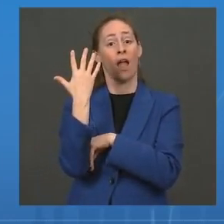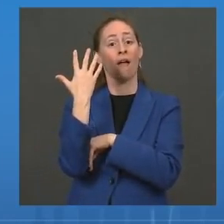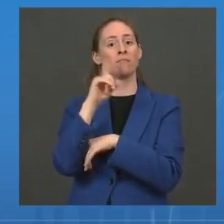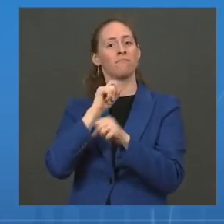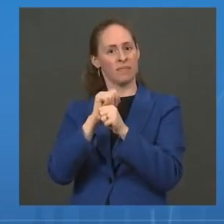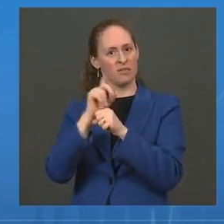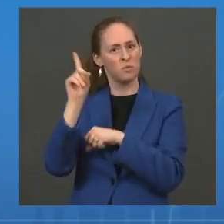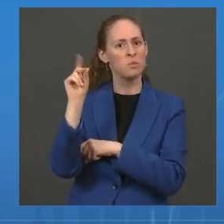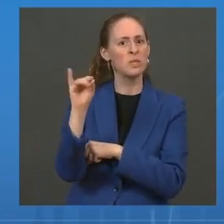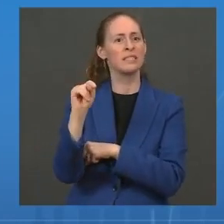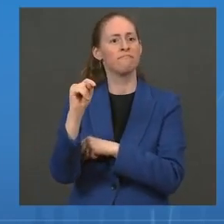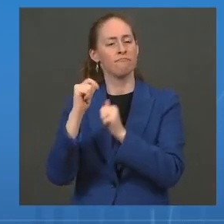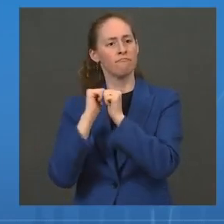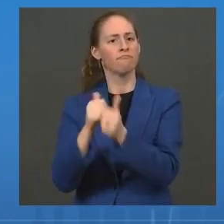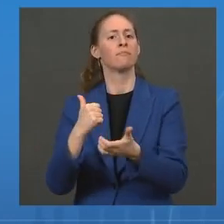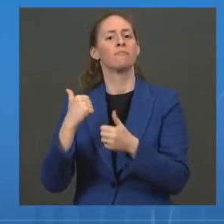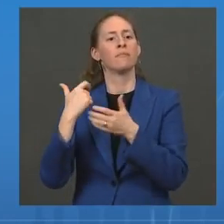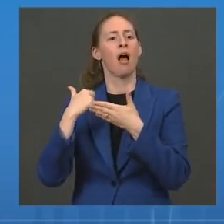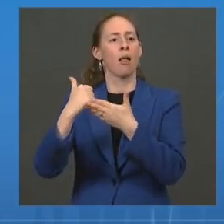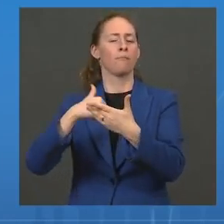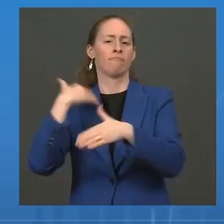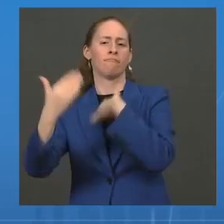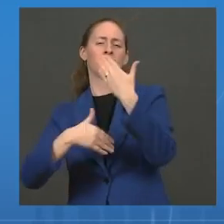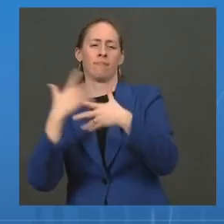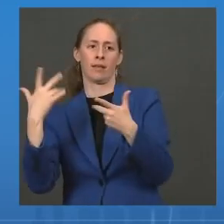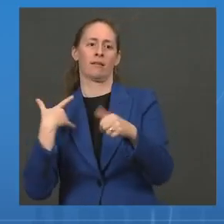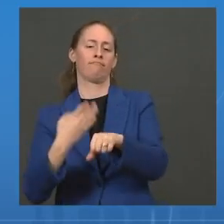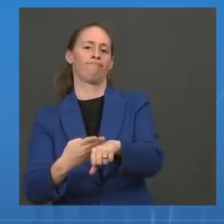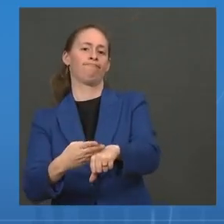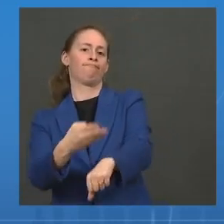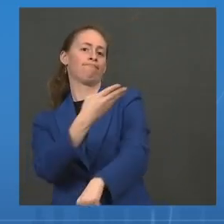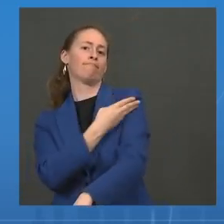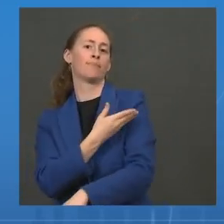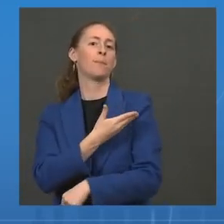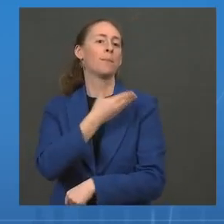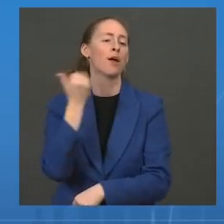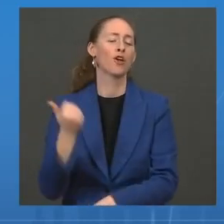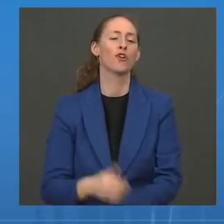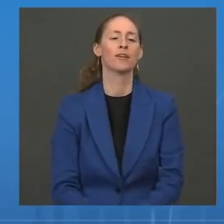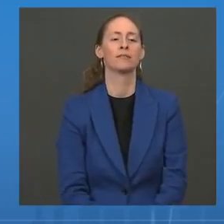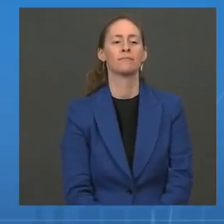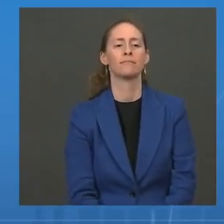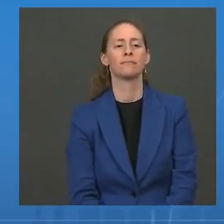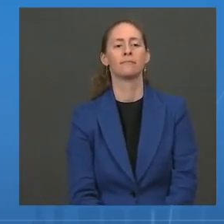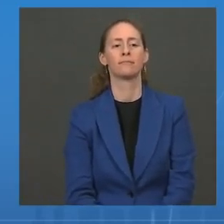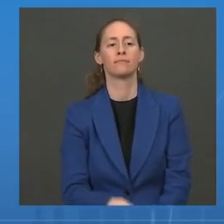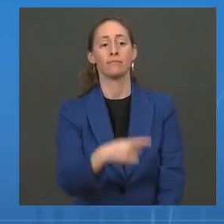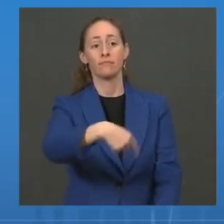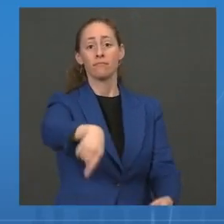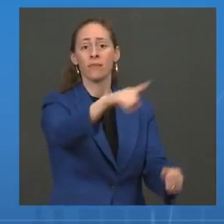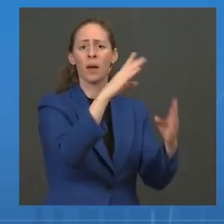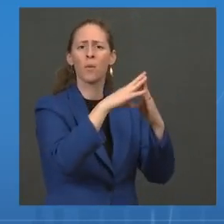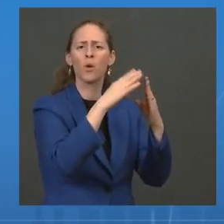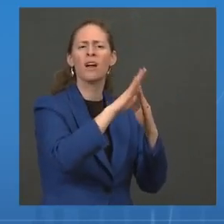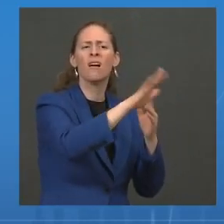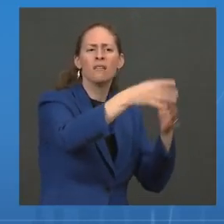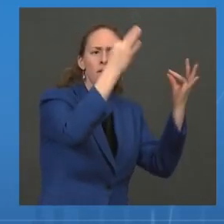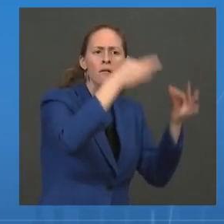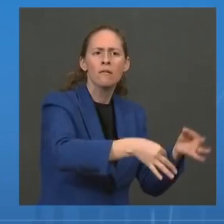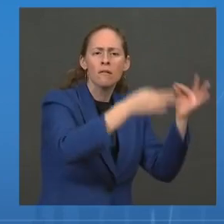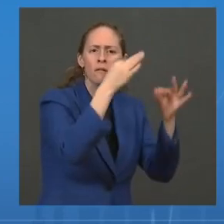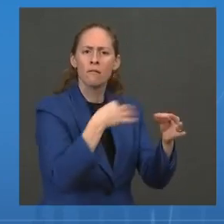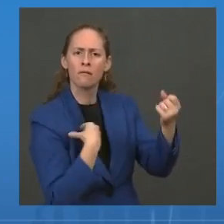that vision for change. Investing in community-led solutions to address health equity.